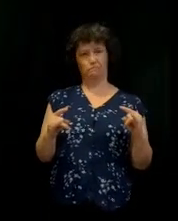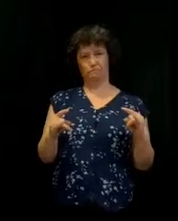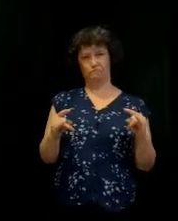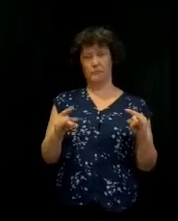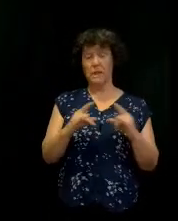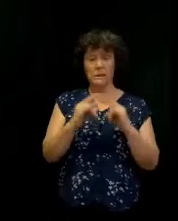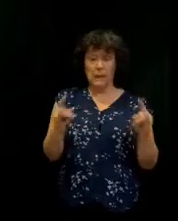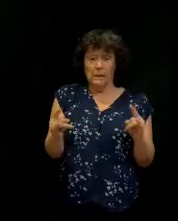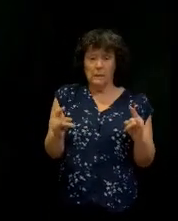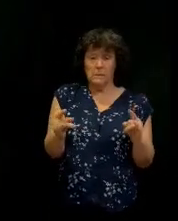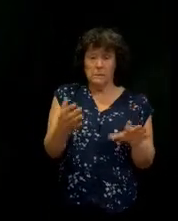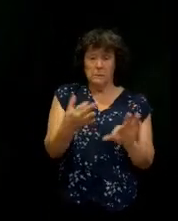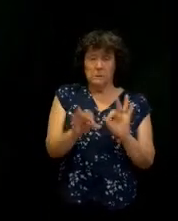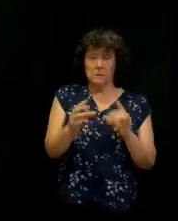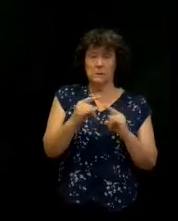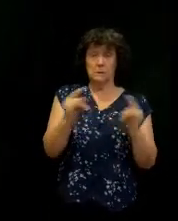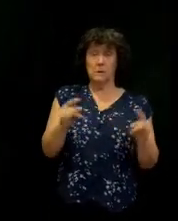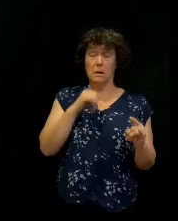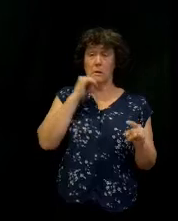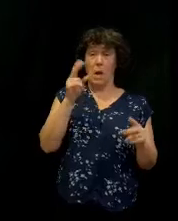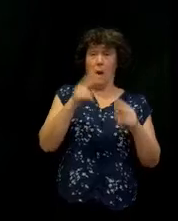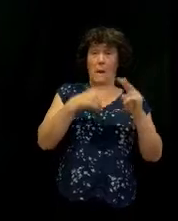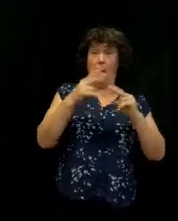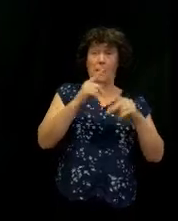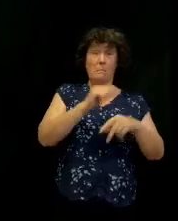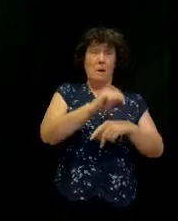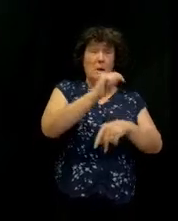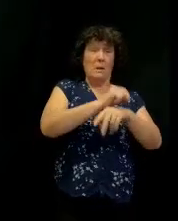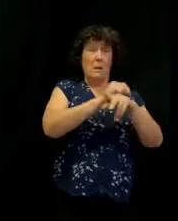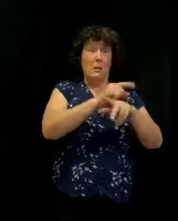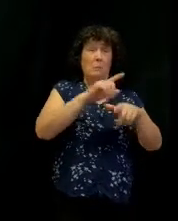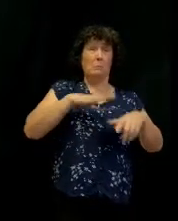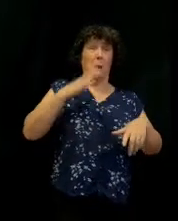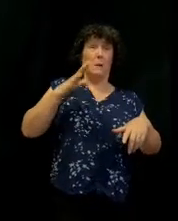A tent. Not a tabernacle. A tent. A